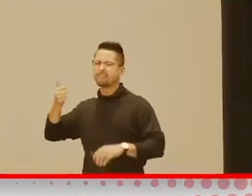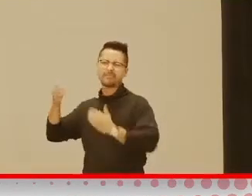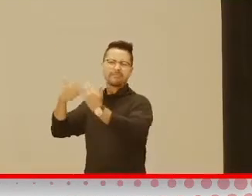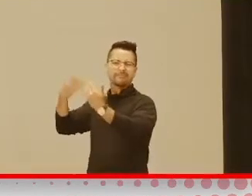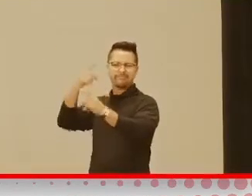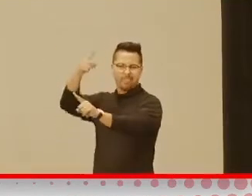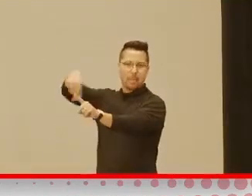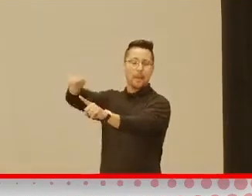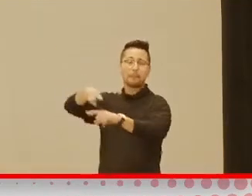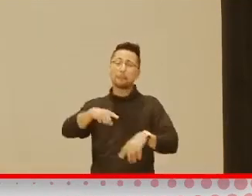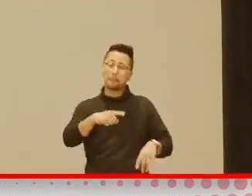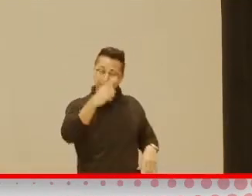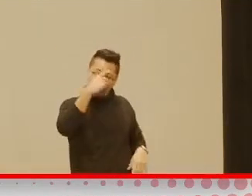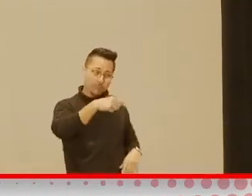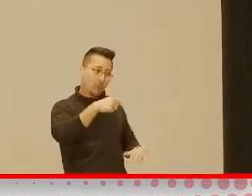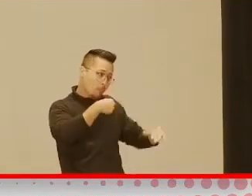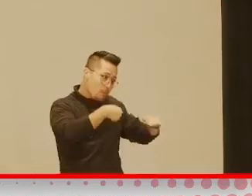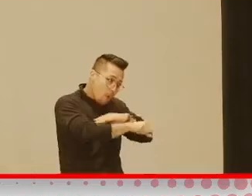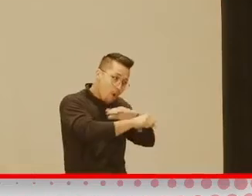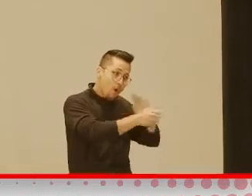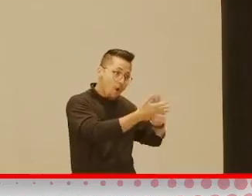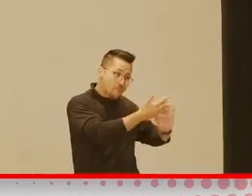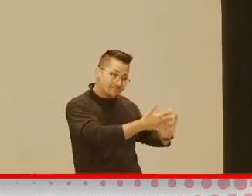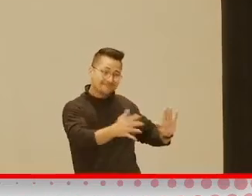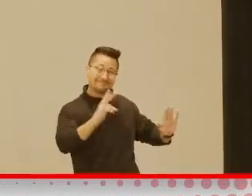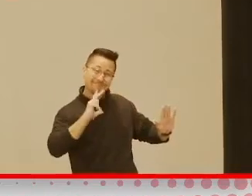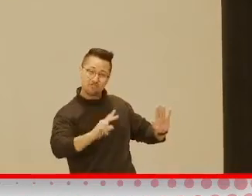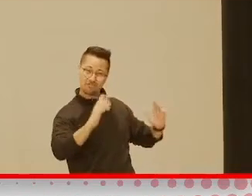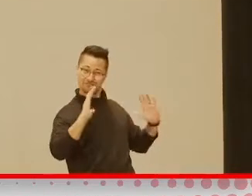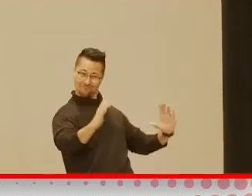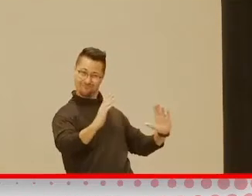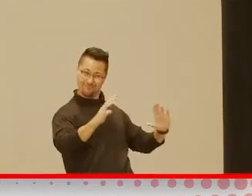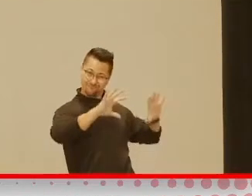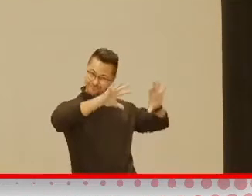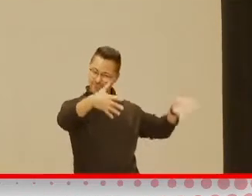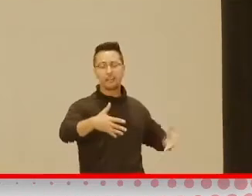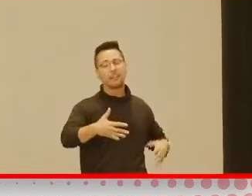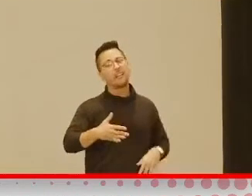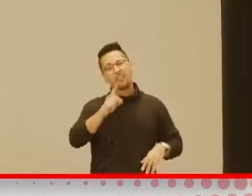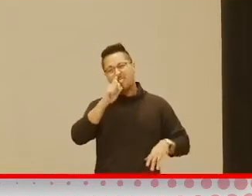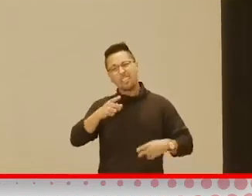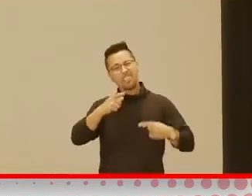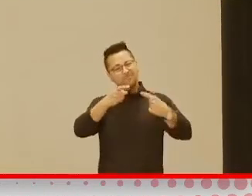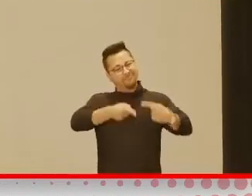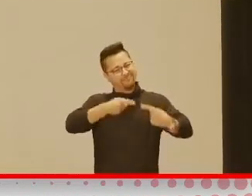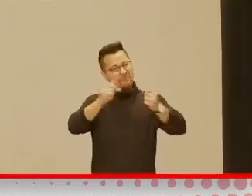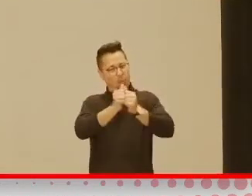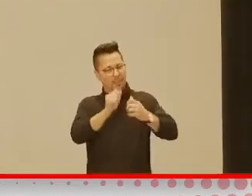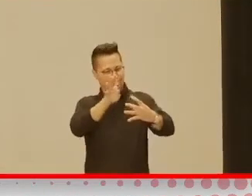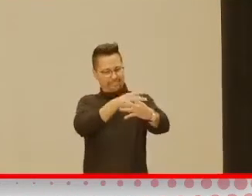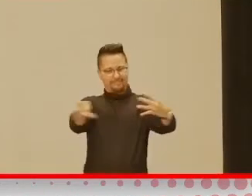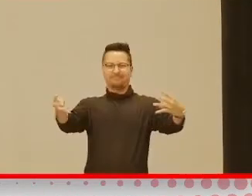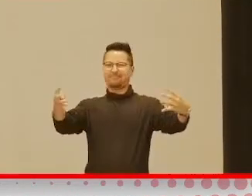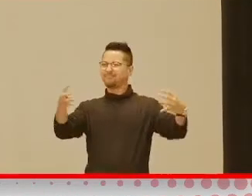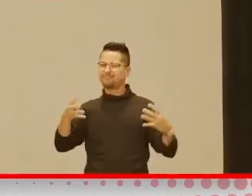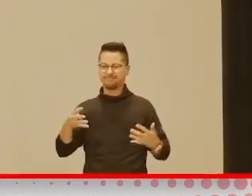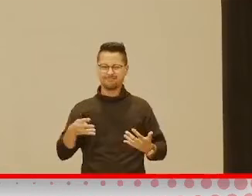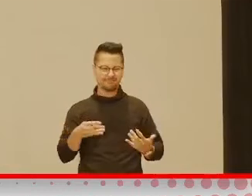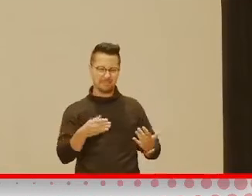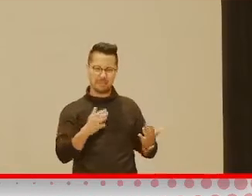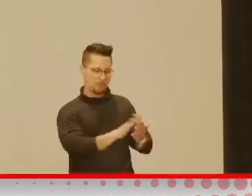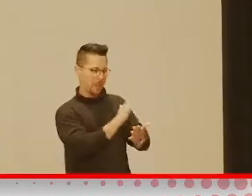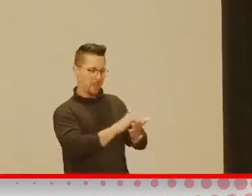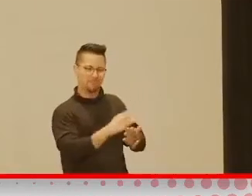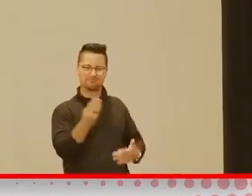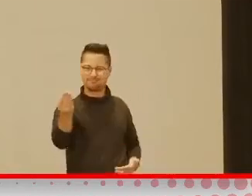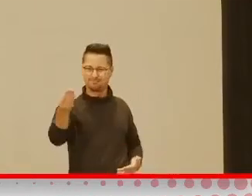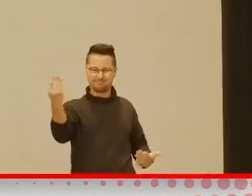group, you know, they're not always going to be engaged with something that's just a piece of paper. So creating